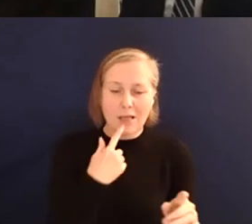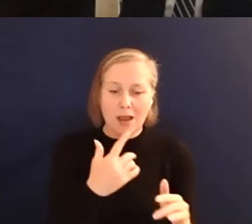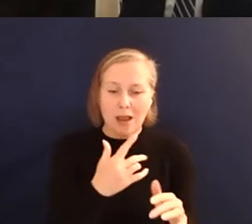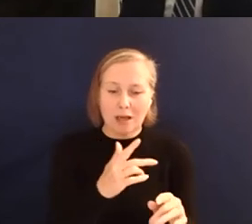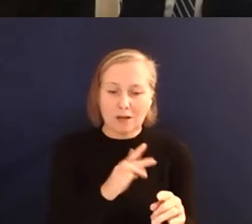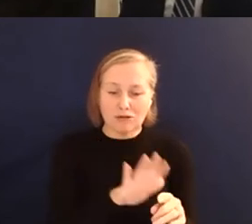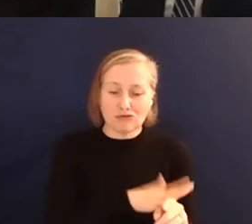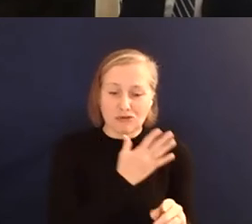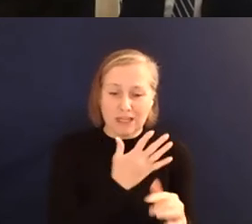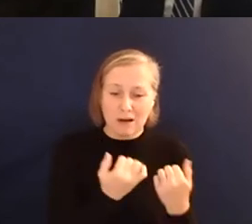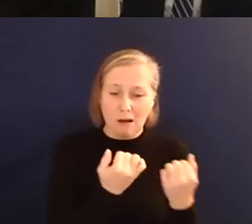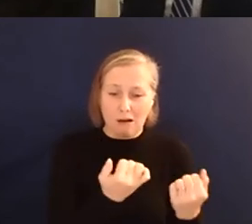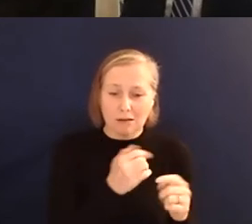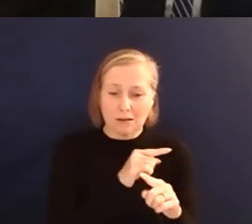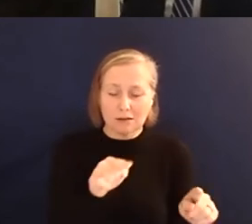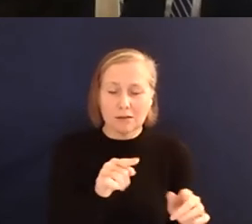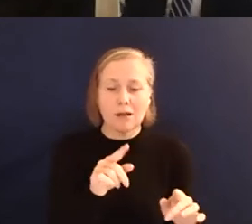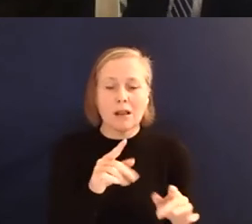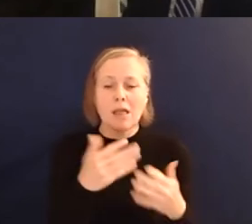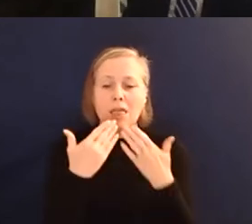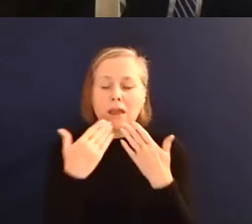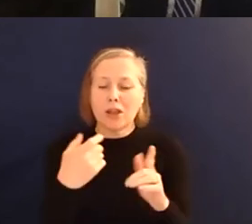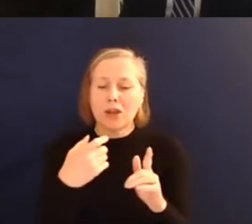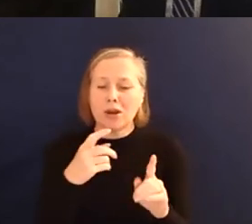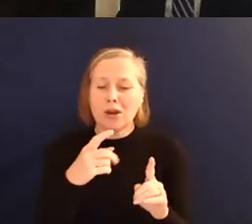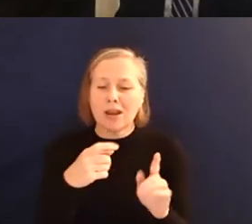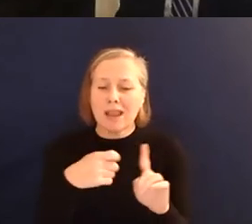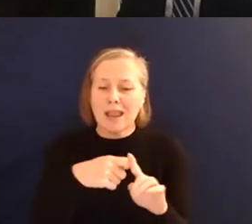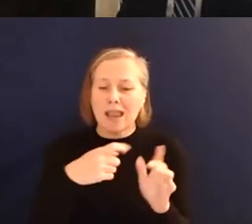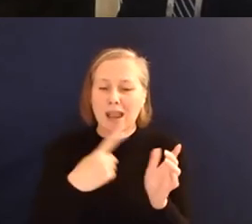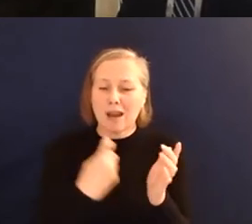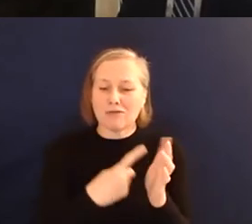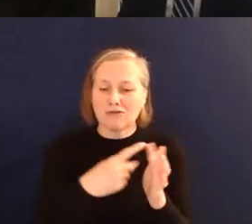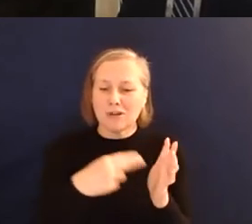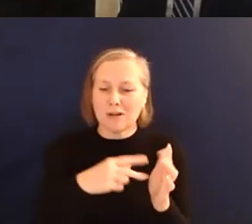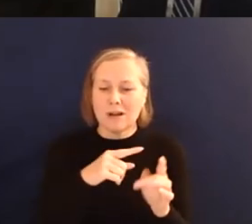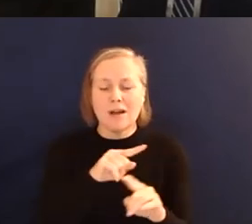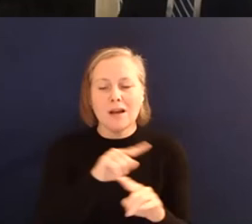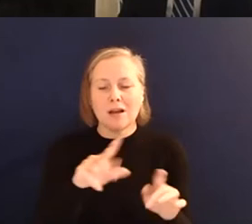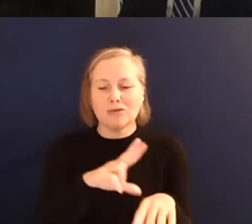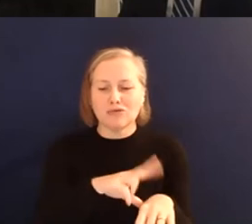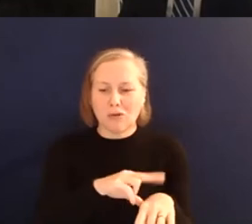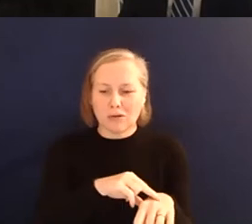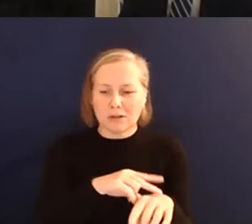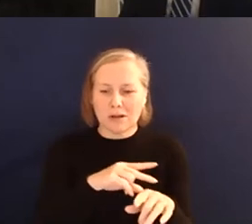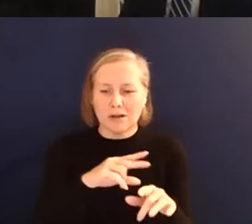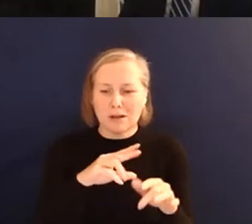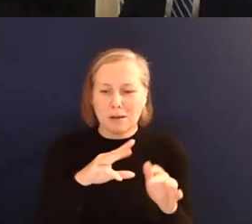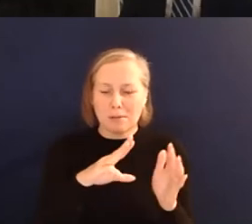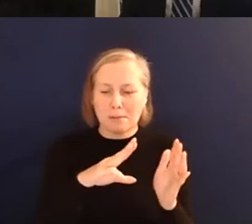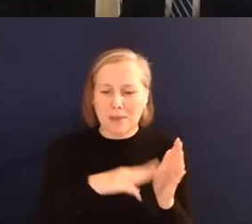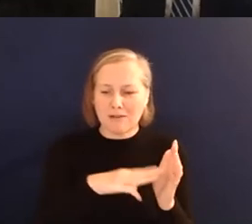Cameron, and thank you very much also to Dr. Mary Tibble and the Oxford University Law and